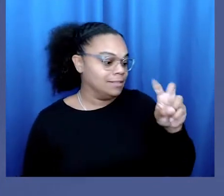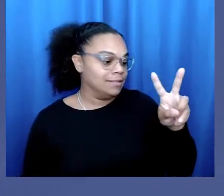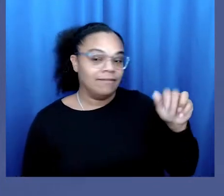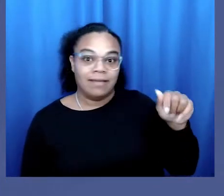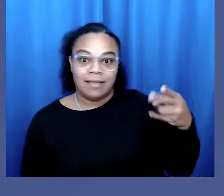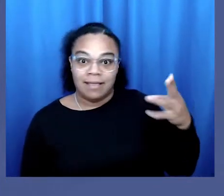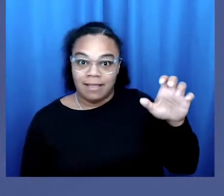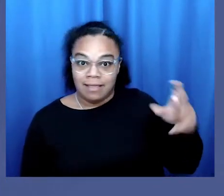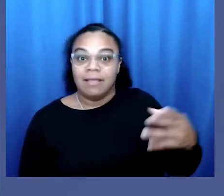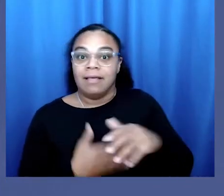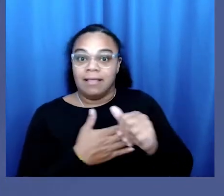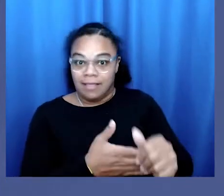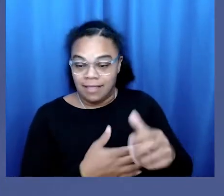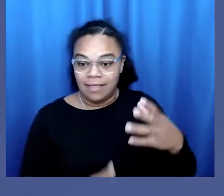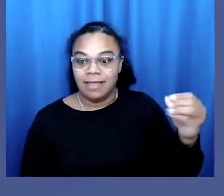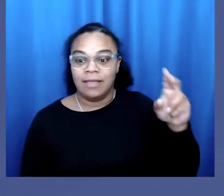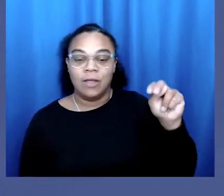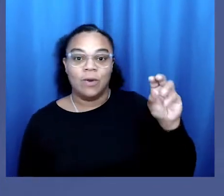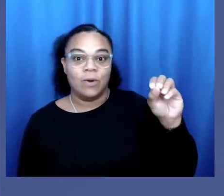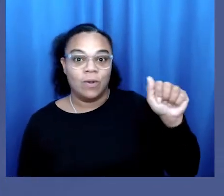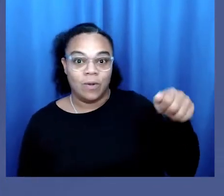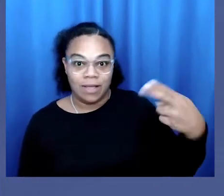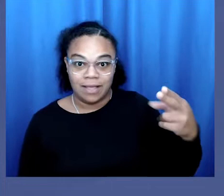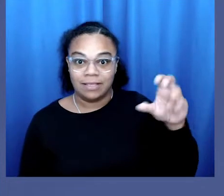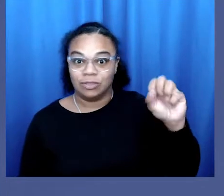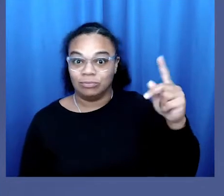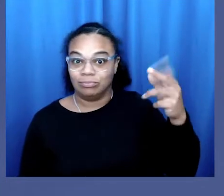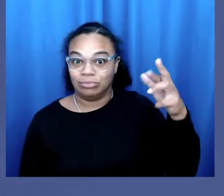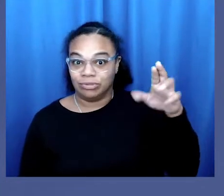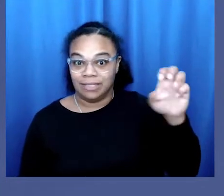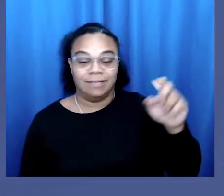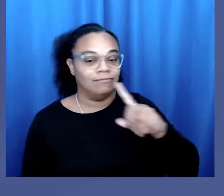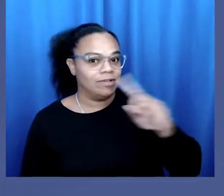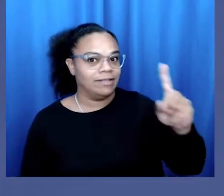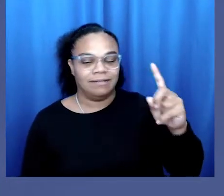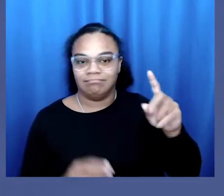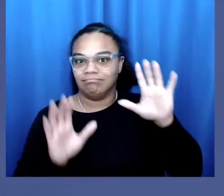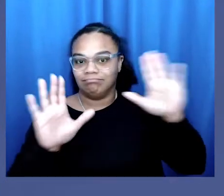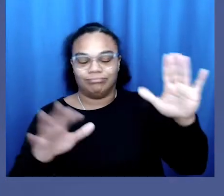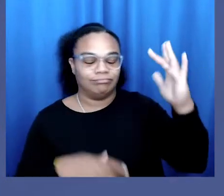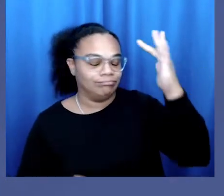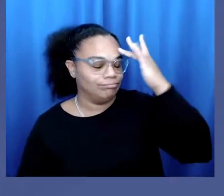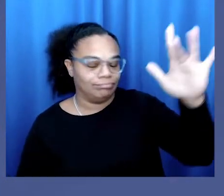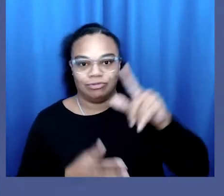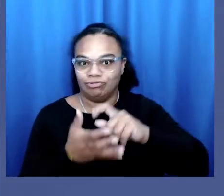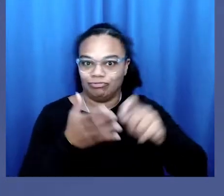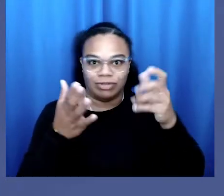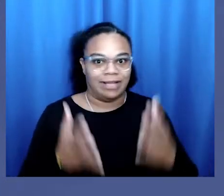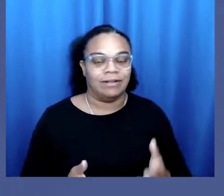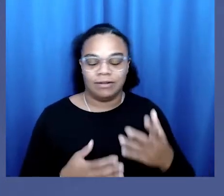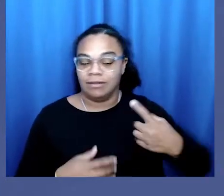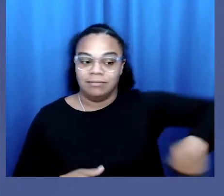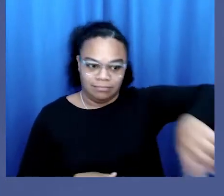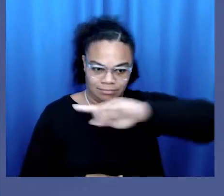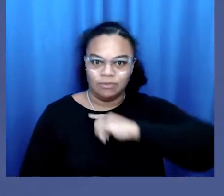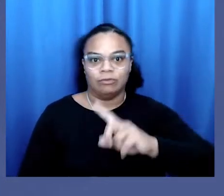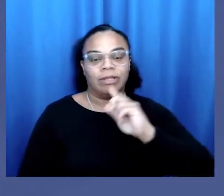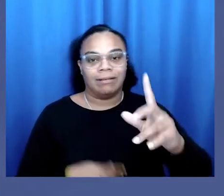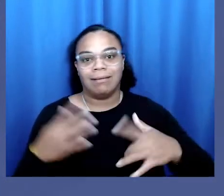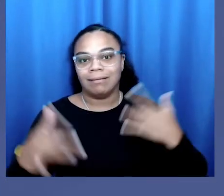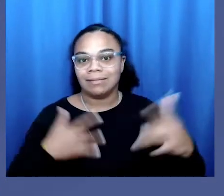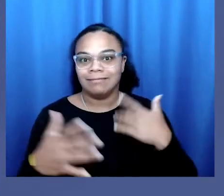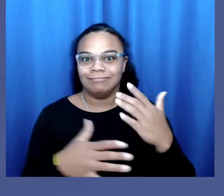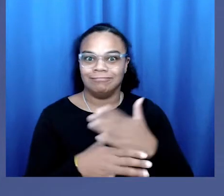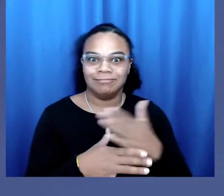Sly, and also Noah Supreme, thought scholar, another fantastic writer and thinker on this issue. And we're really